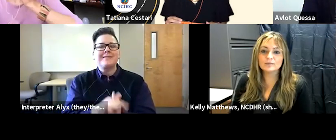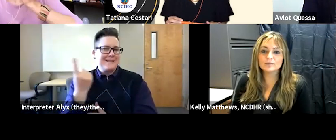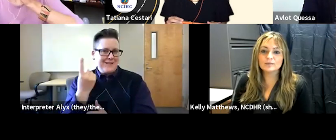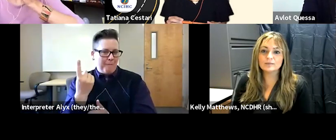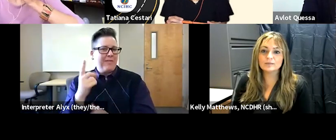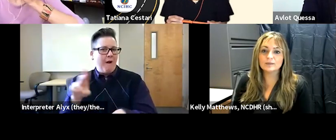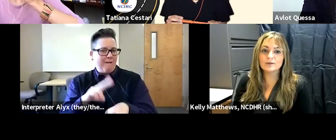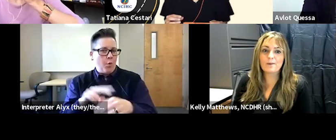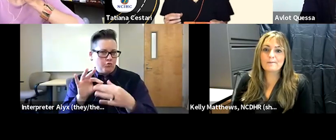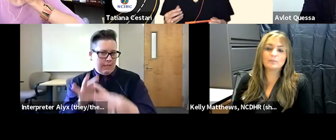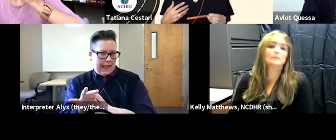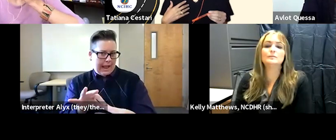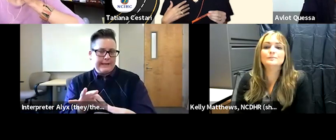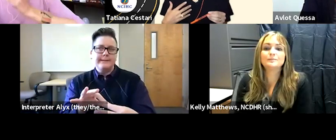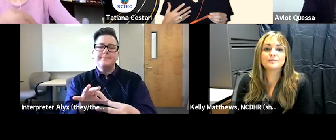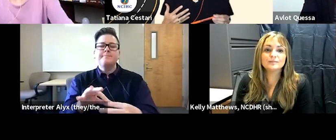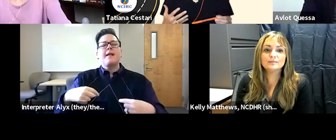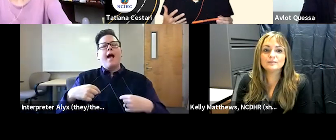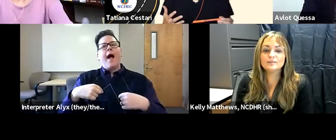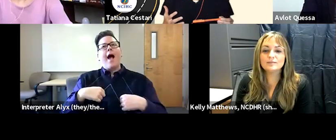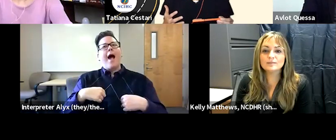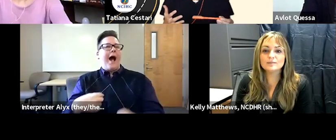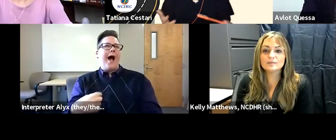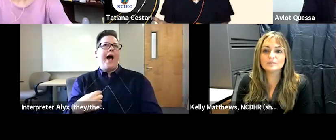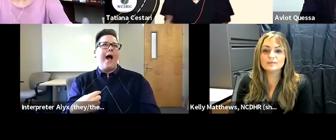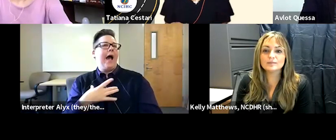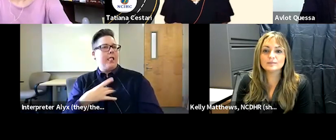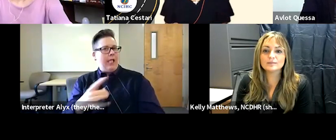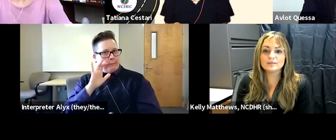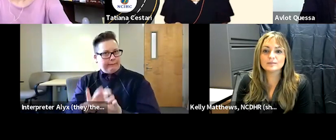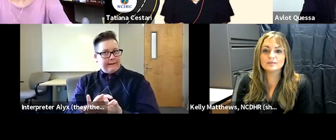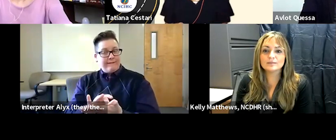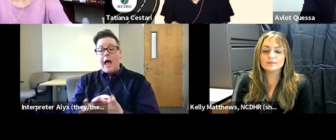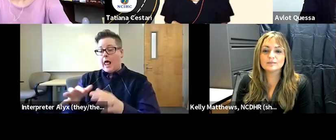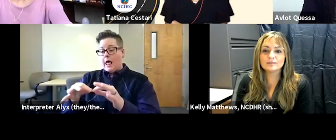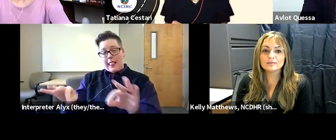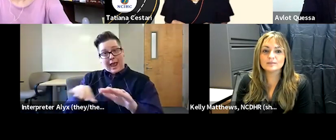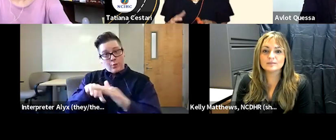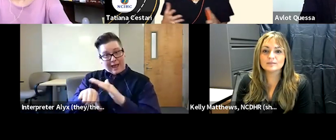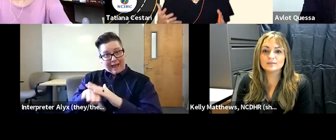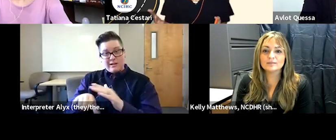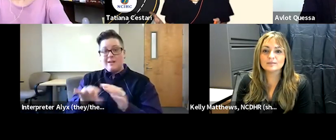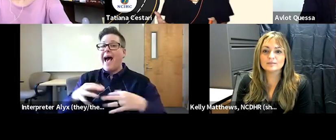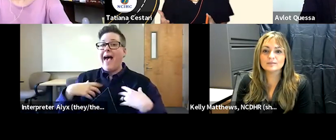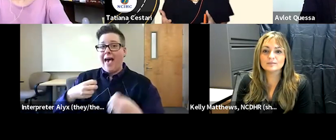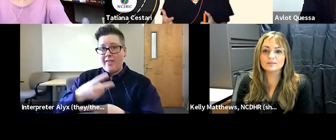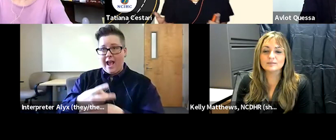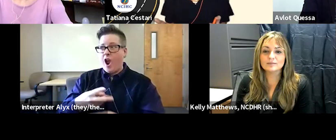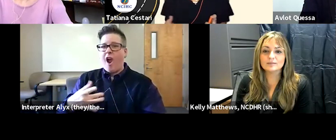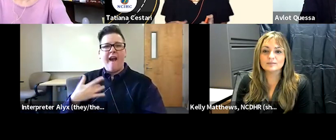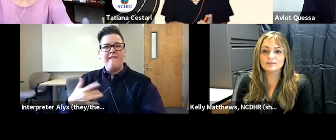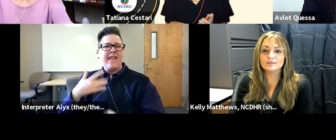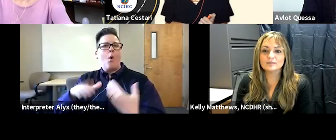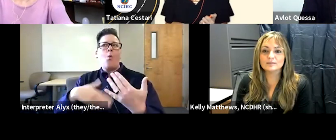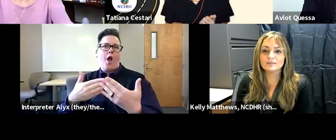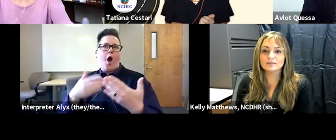related but i like to believe that you know when it comes to language access in healthcare there's a consensus on the